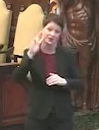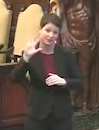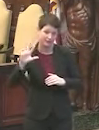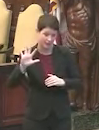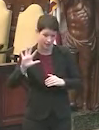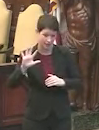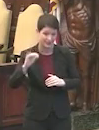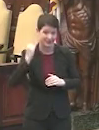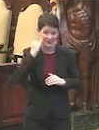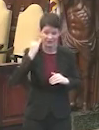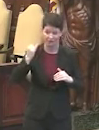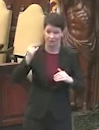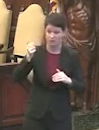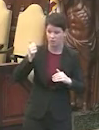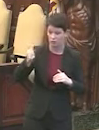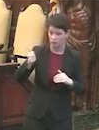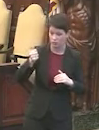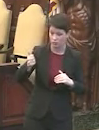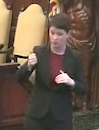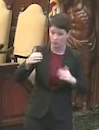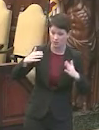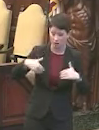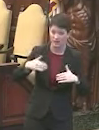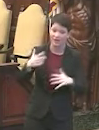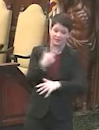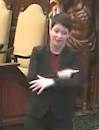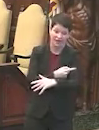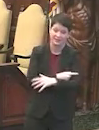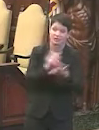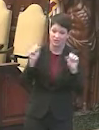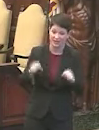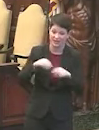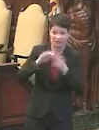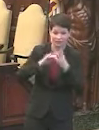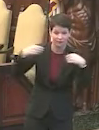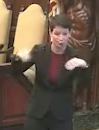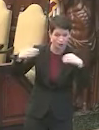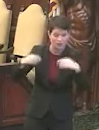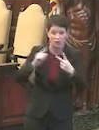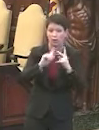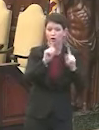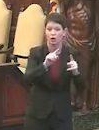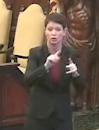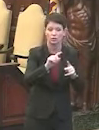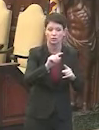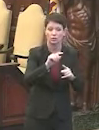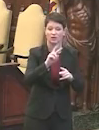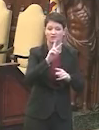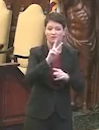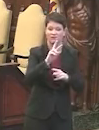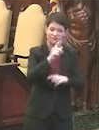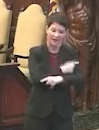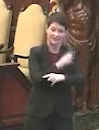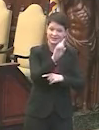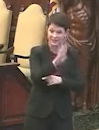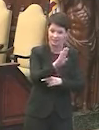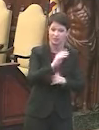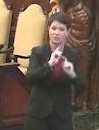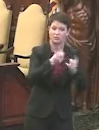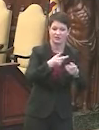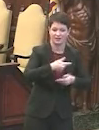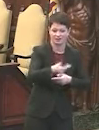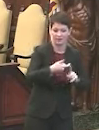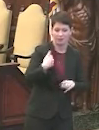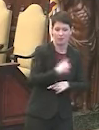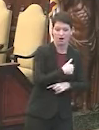if you haven't, you can seek vaccination at those pharmacies or you can go to our vaccine interest database and you'll get an invitation from